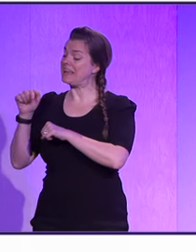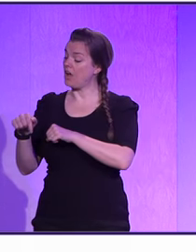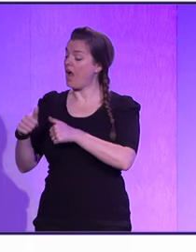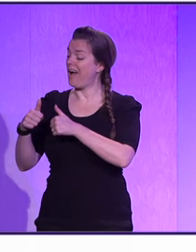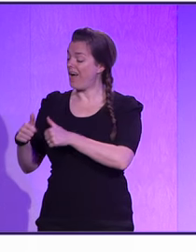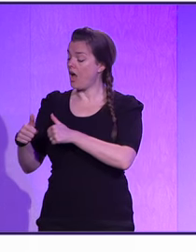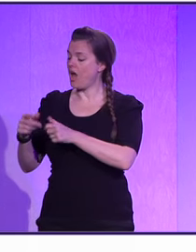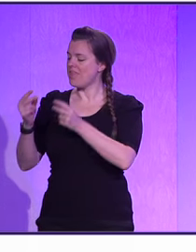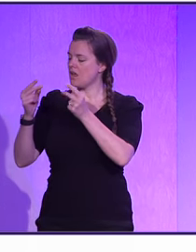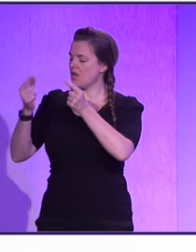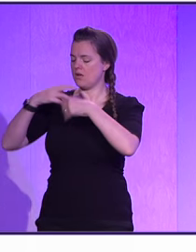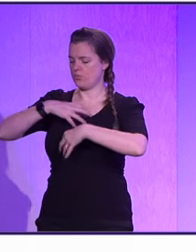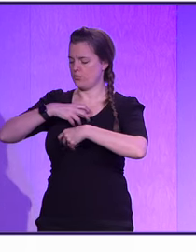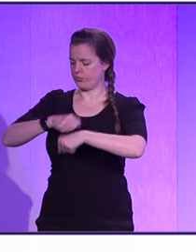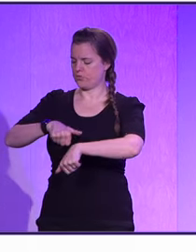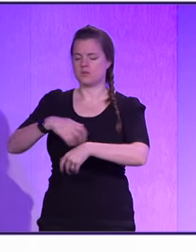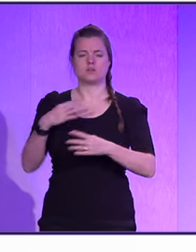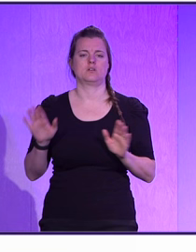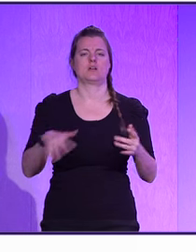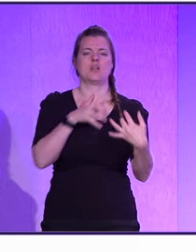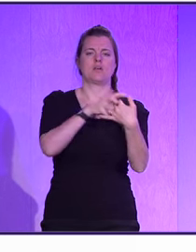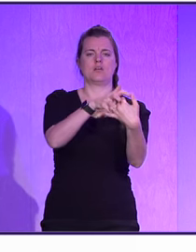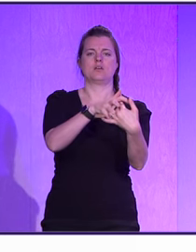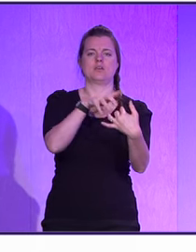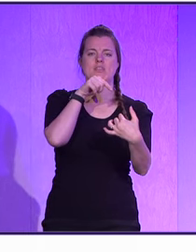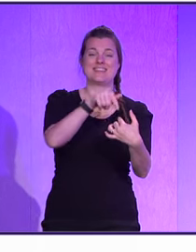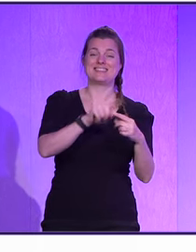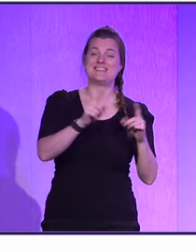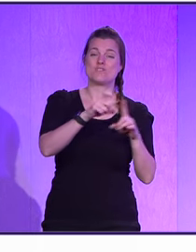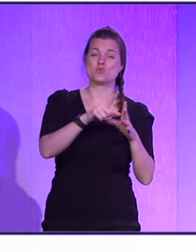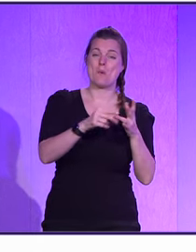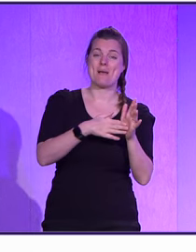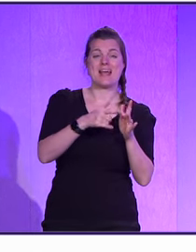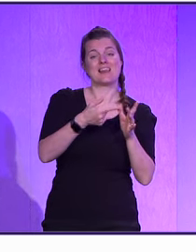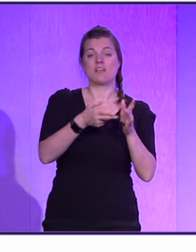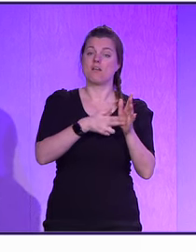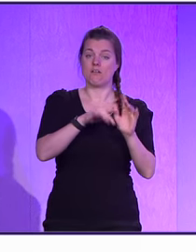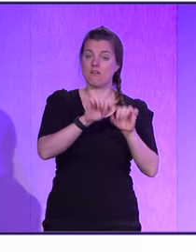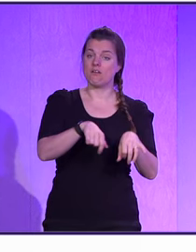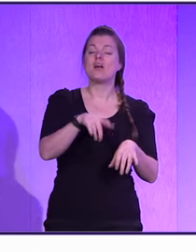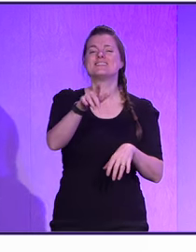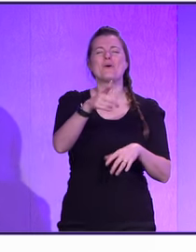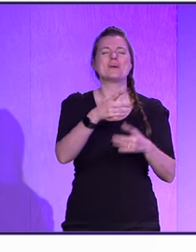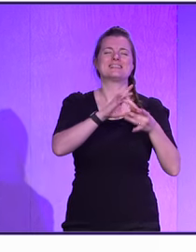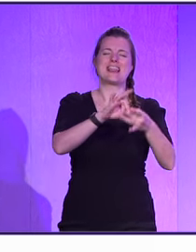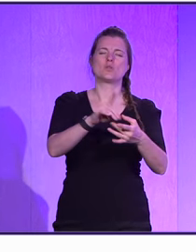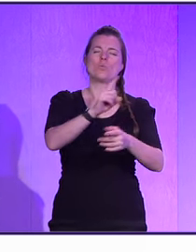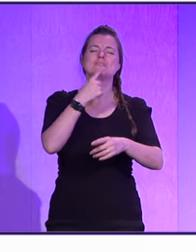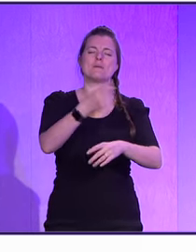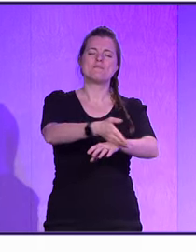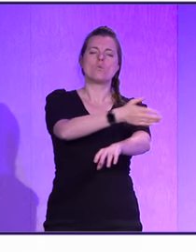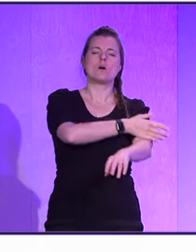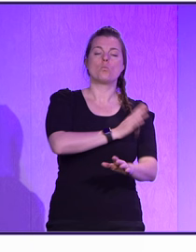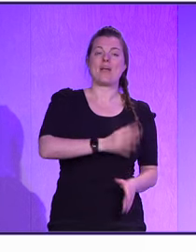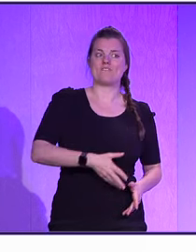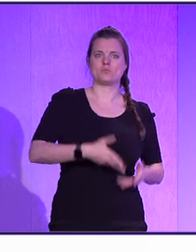Now, they're doing it here. So, this continuous learning is going to be more important. then, again, that feeds into my story about, eventually, we need to keep